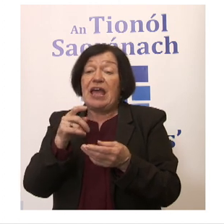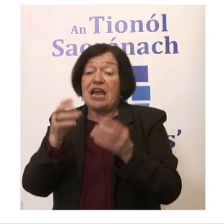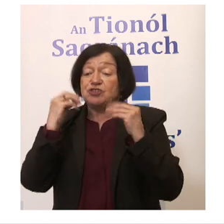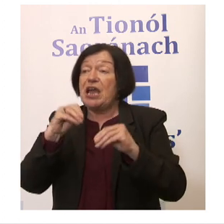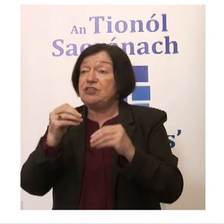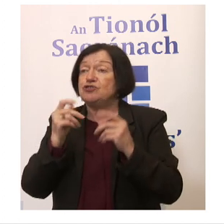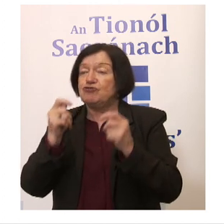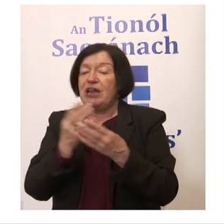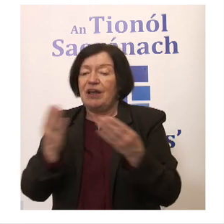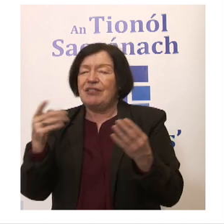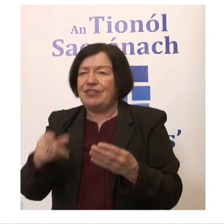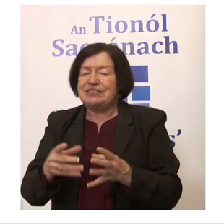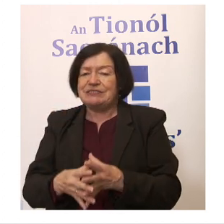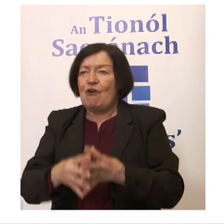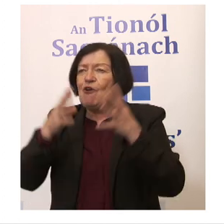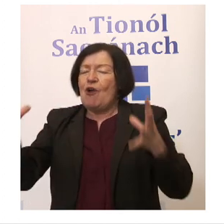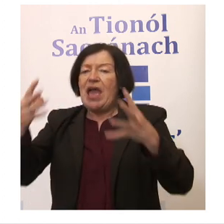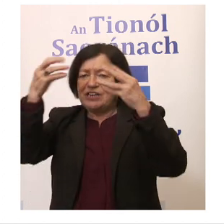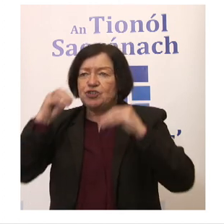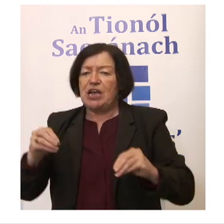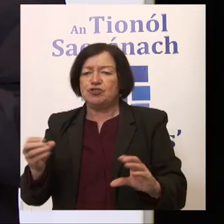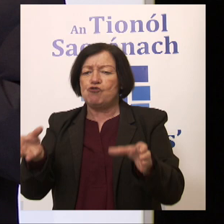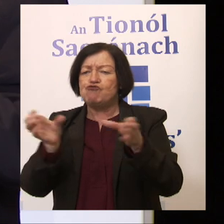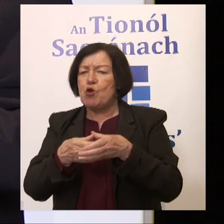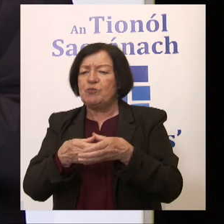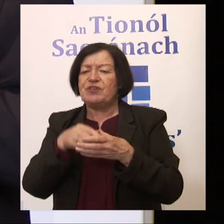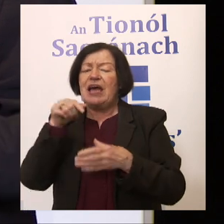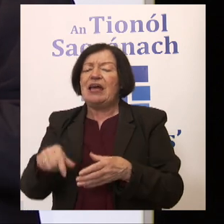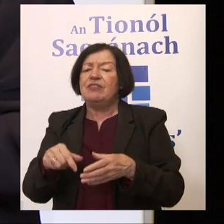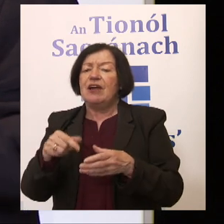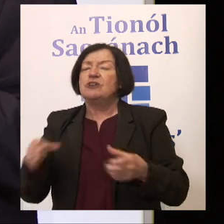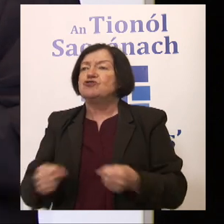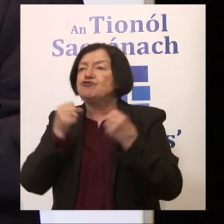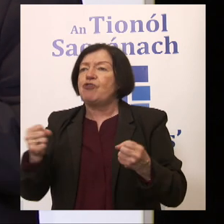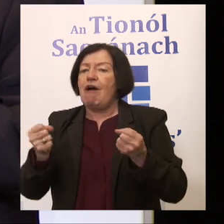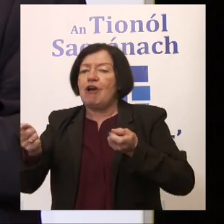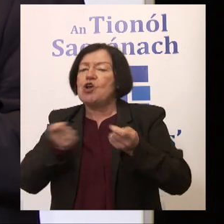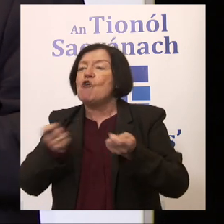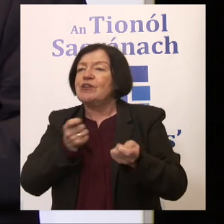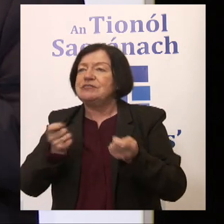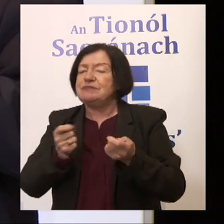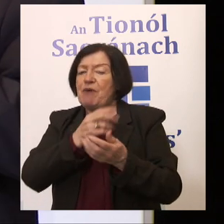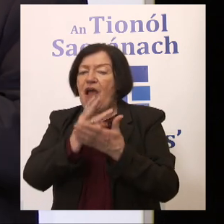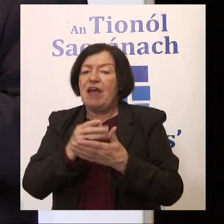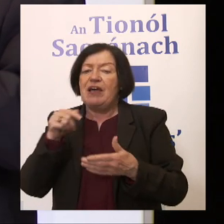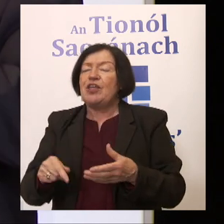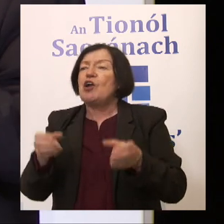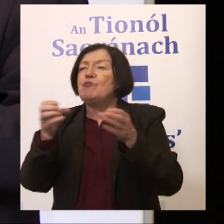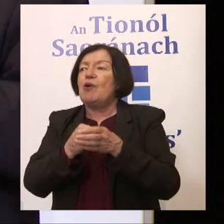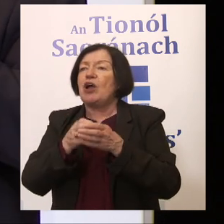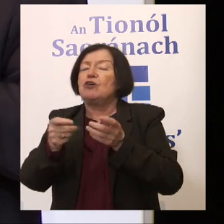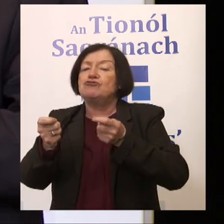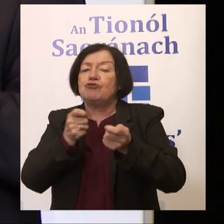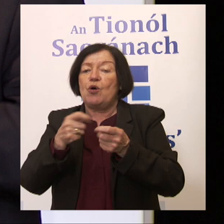And these are substantial education bodies. And these are bodies that have a strong governance aspect, and these are bodies which have